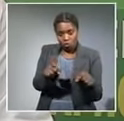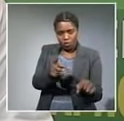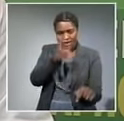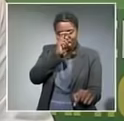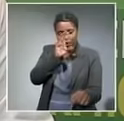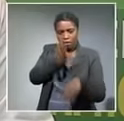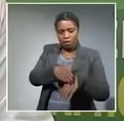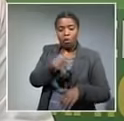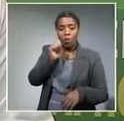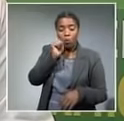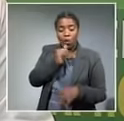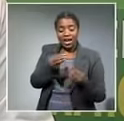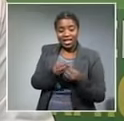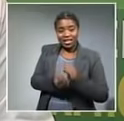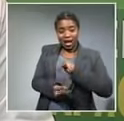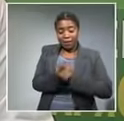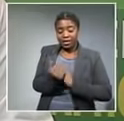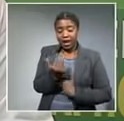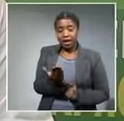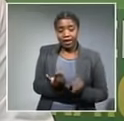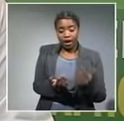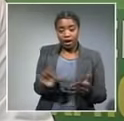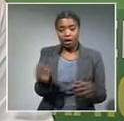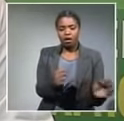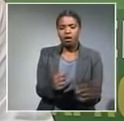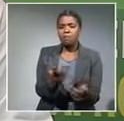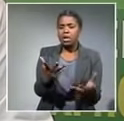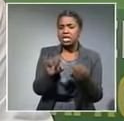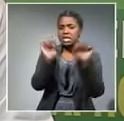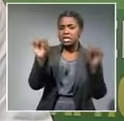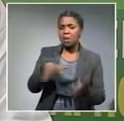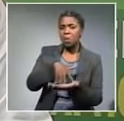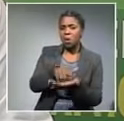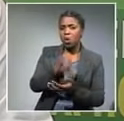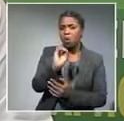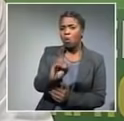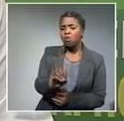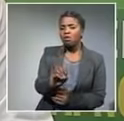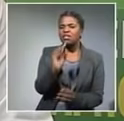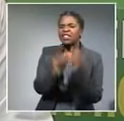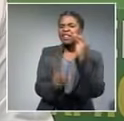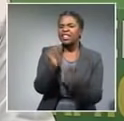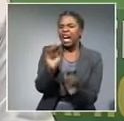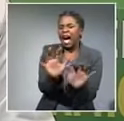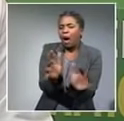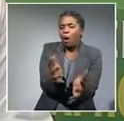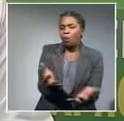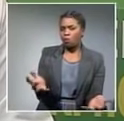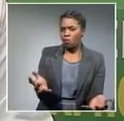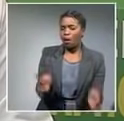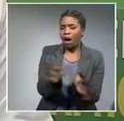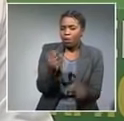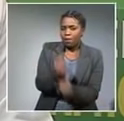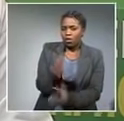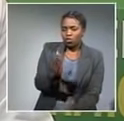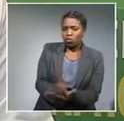of procurement in the province are the weaknesses in the system if there are weaknesses to what extent is there room to tighten them